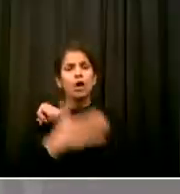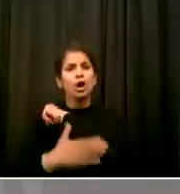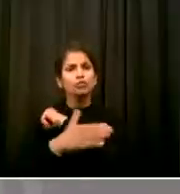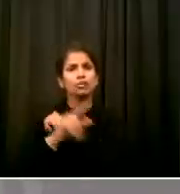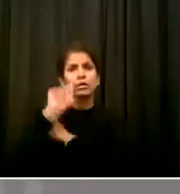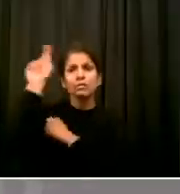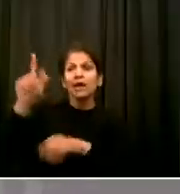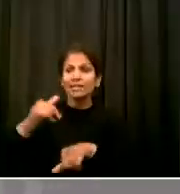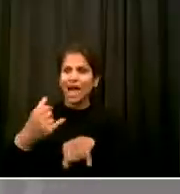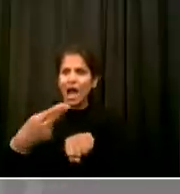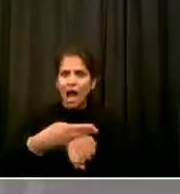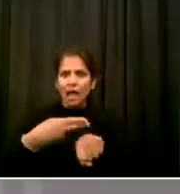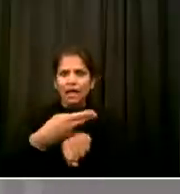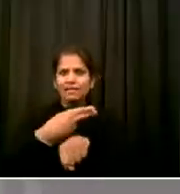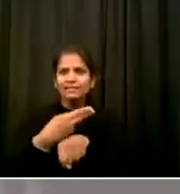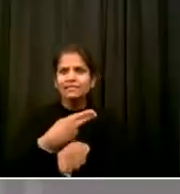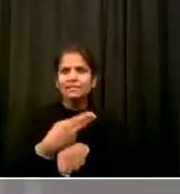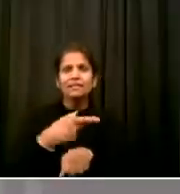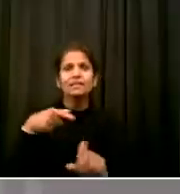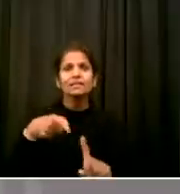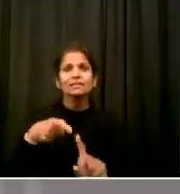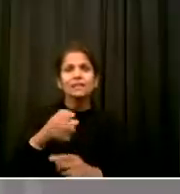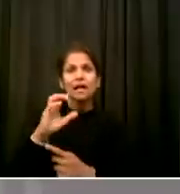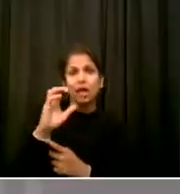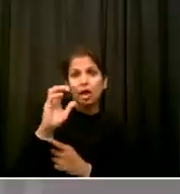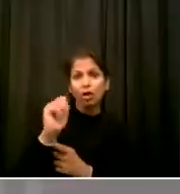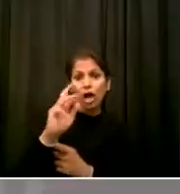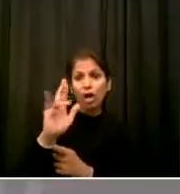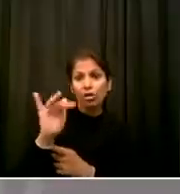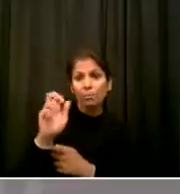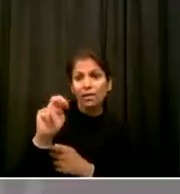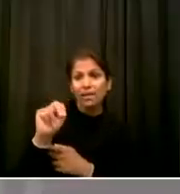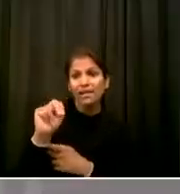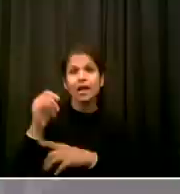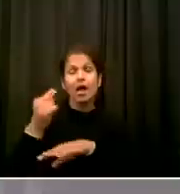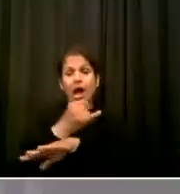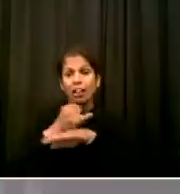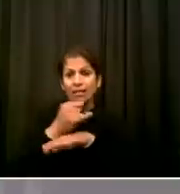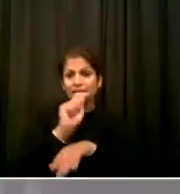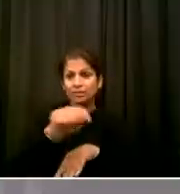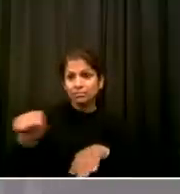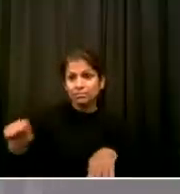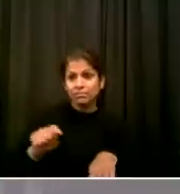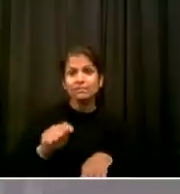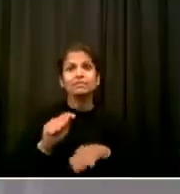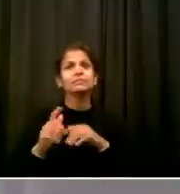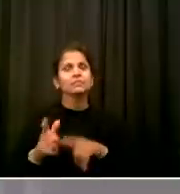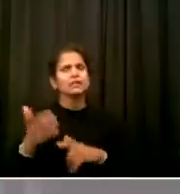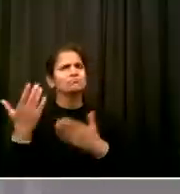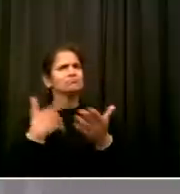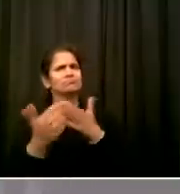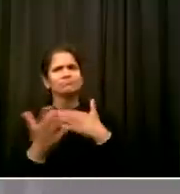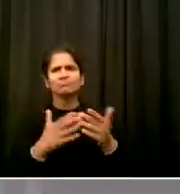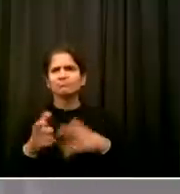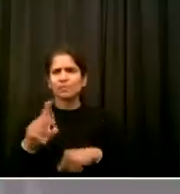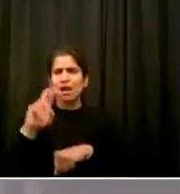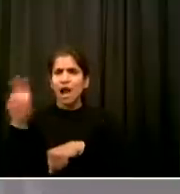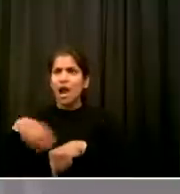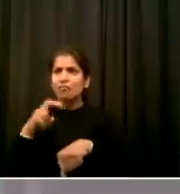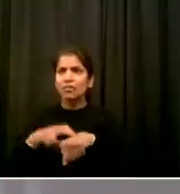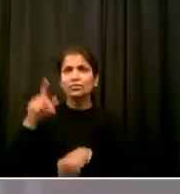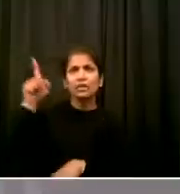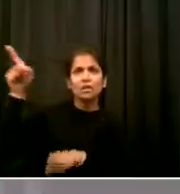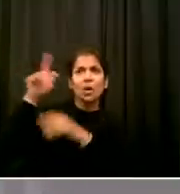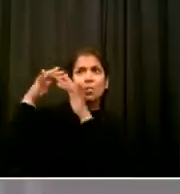British anti-slavery movements contributed heavily to the war against slavery in the United States French anti